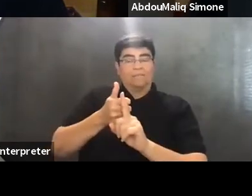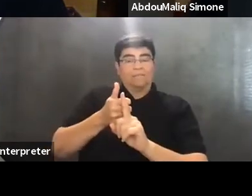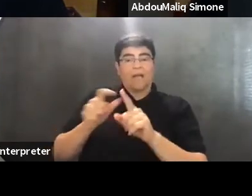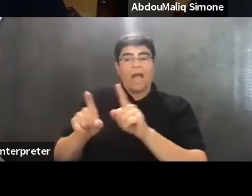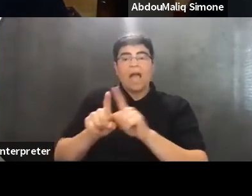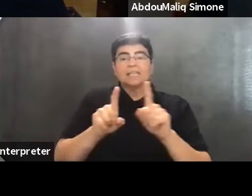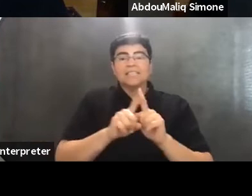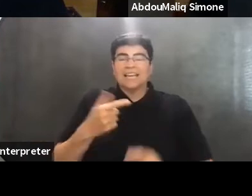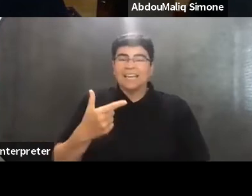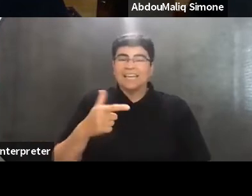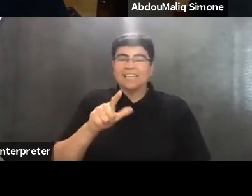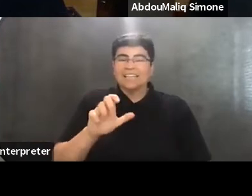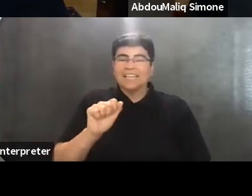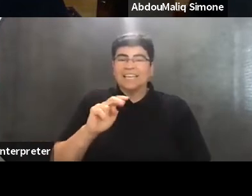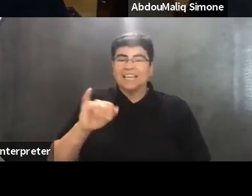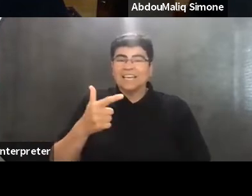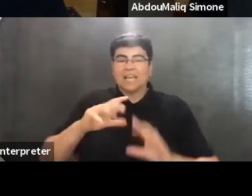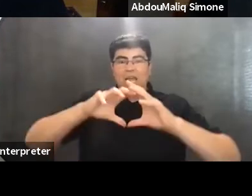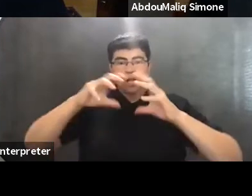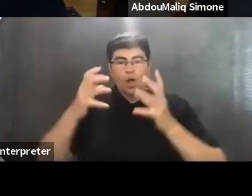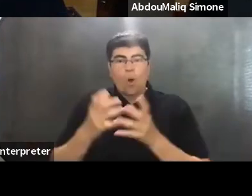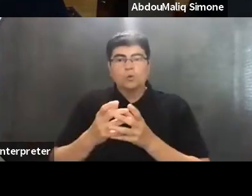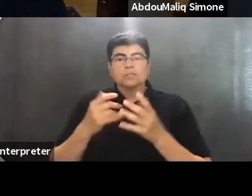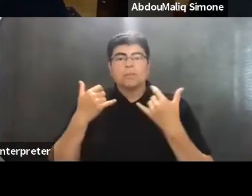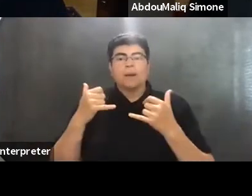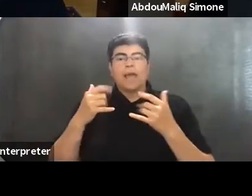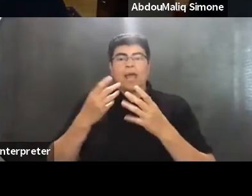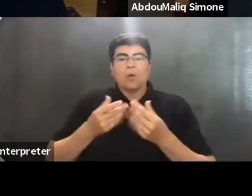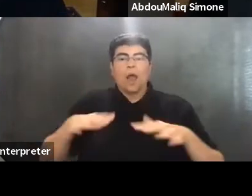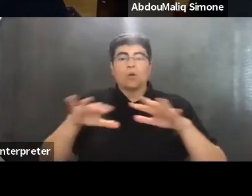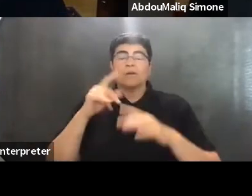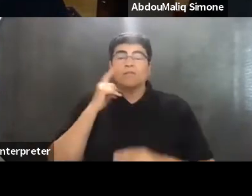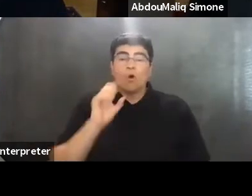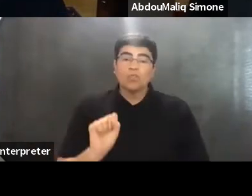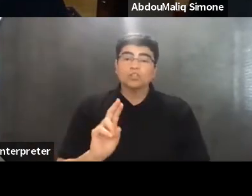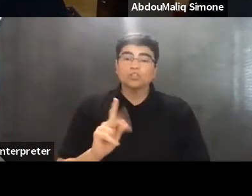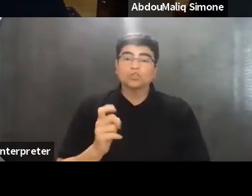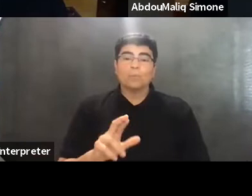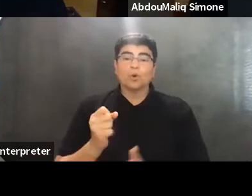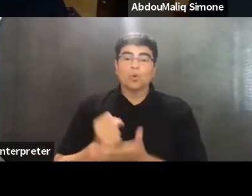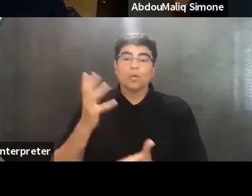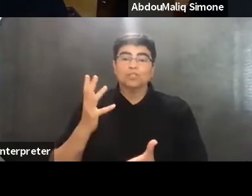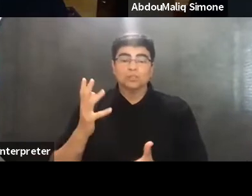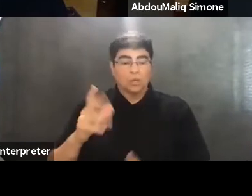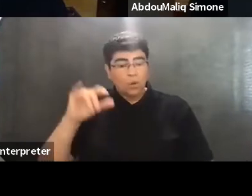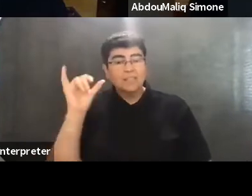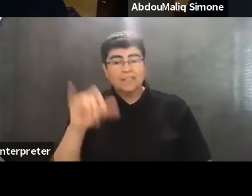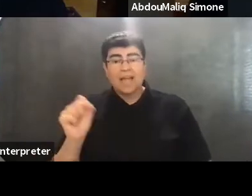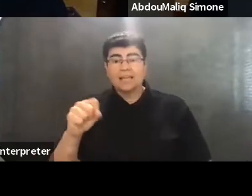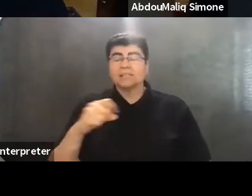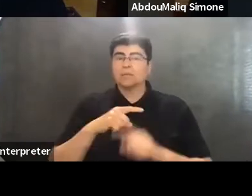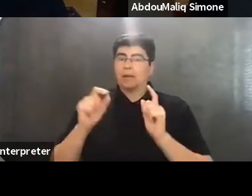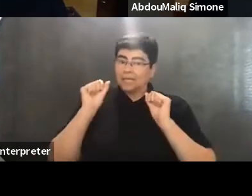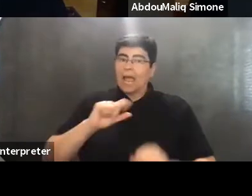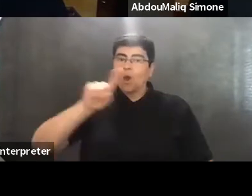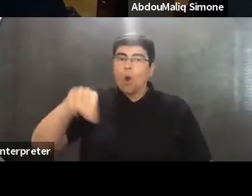a gleaming, enclosed playground for the super rich. Well, it's that, but it can only be